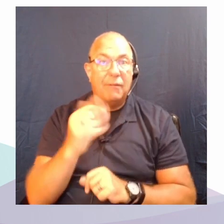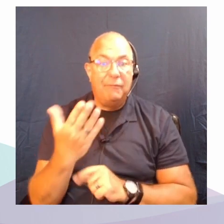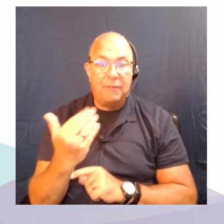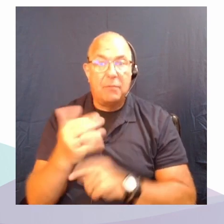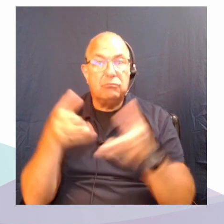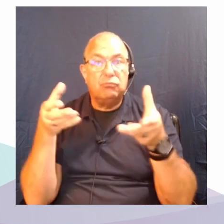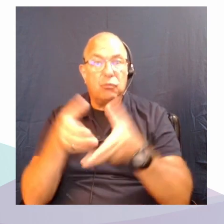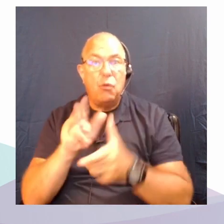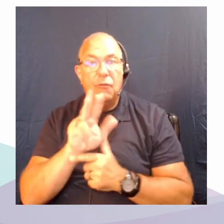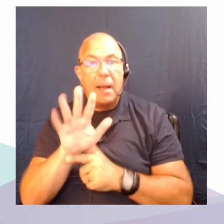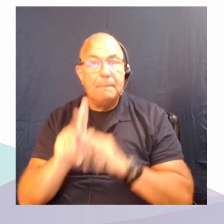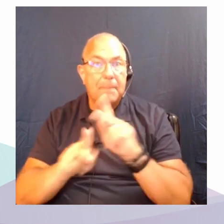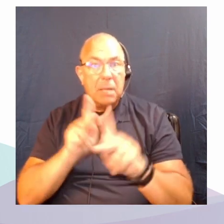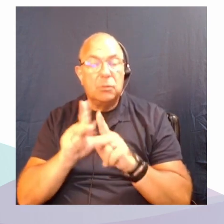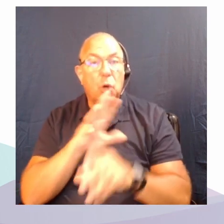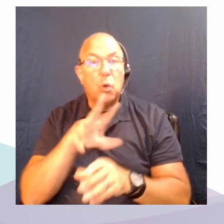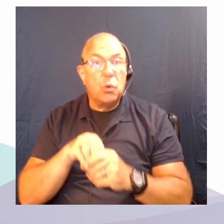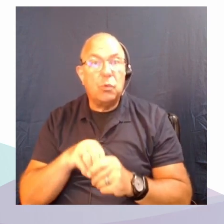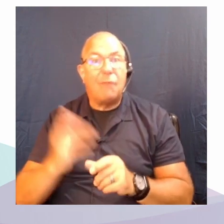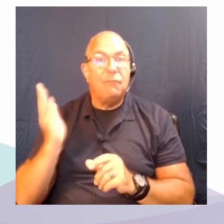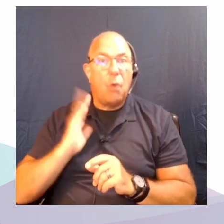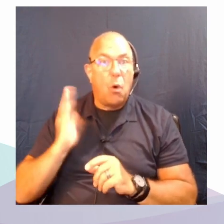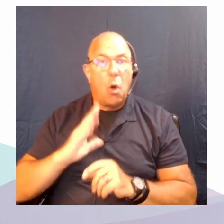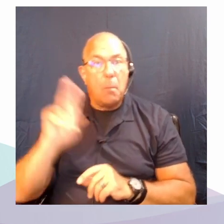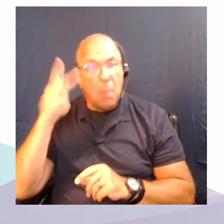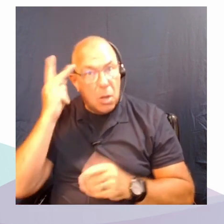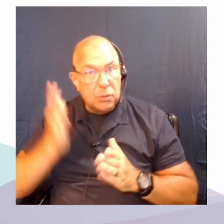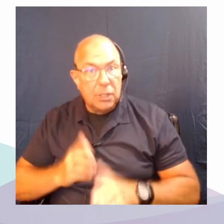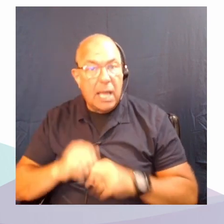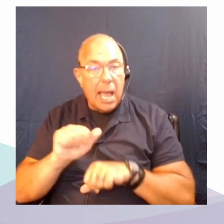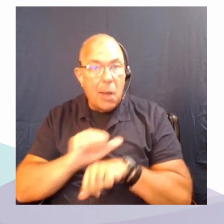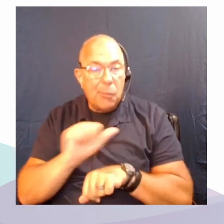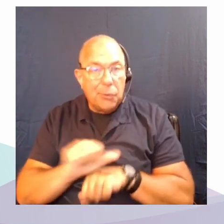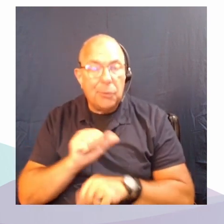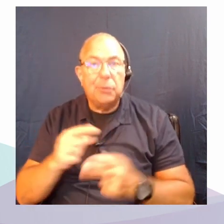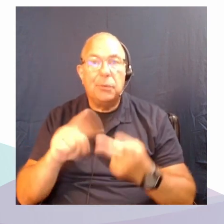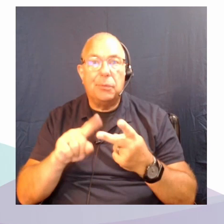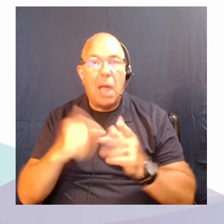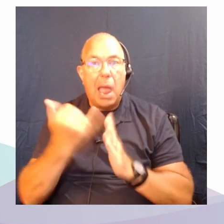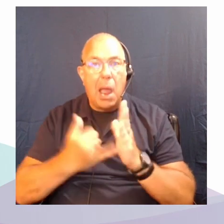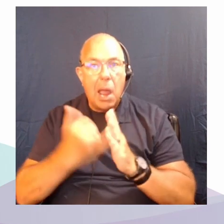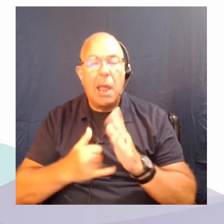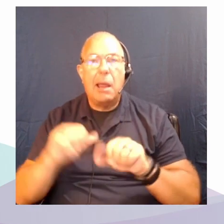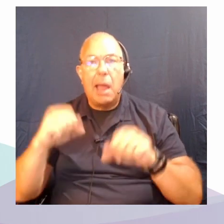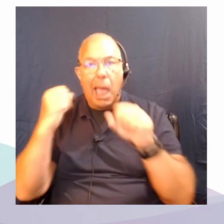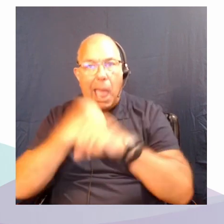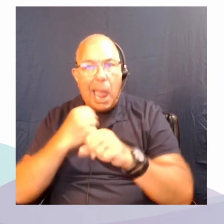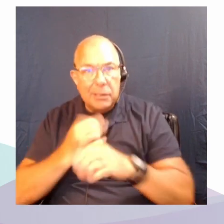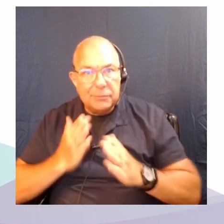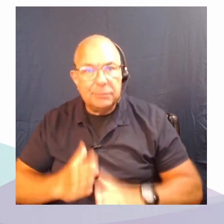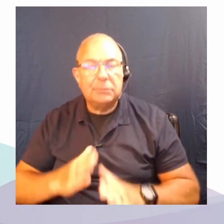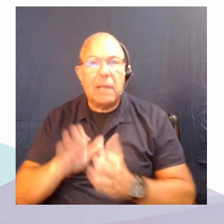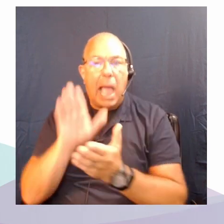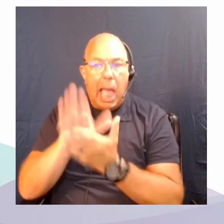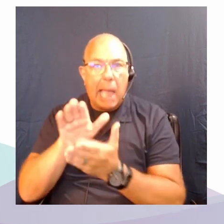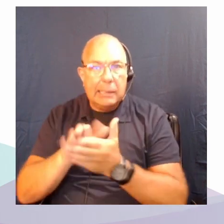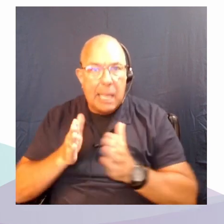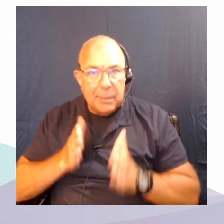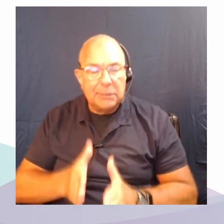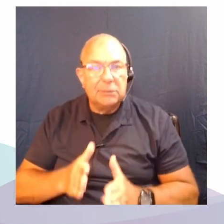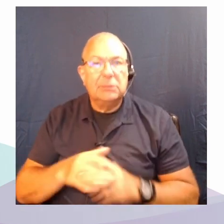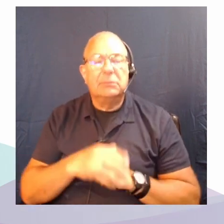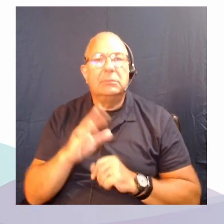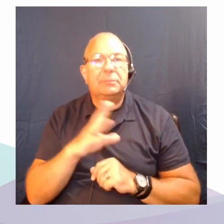included a former politician in Alberta, artists, activists, and academics, as always. And over